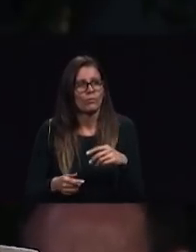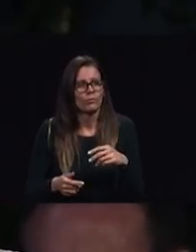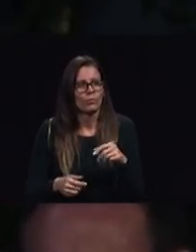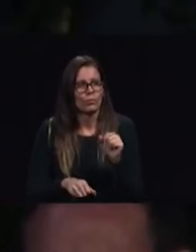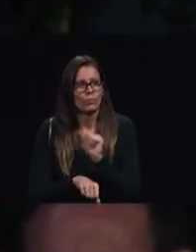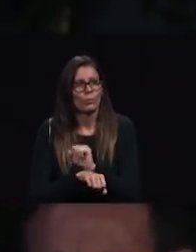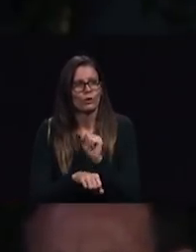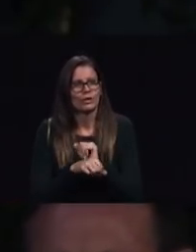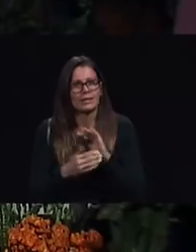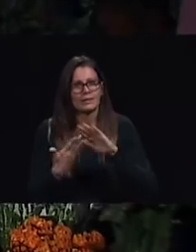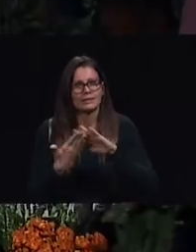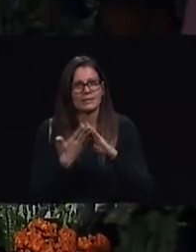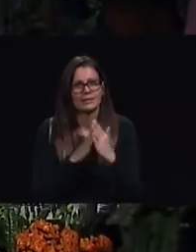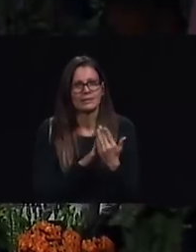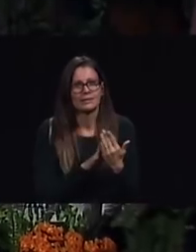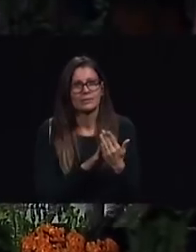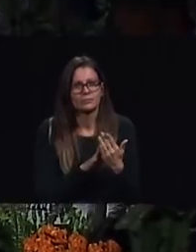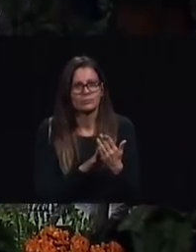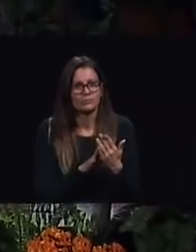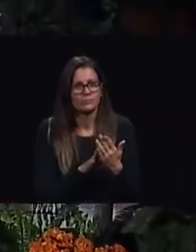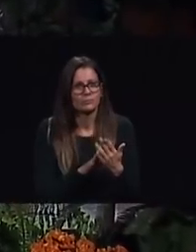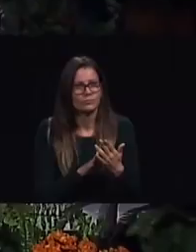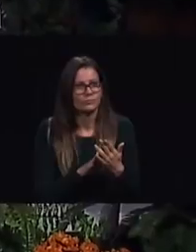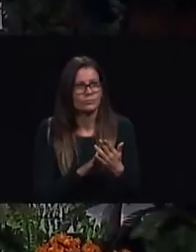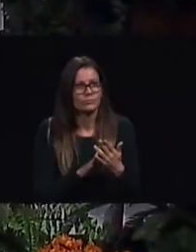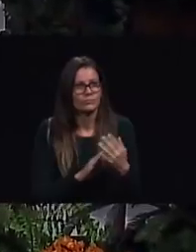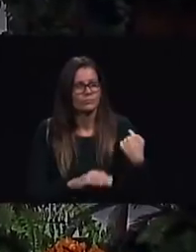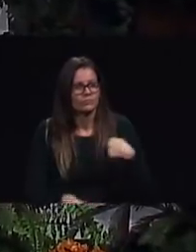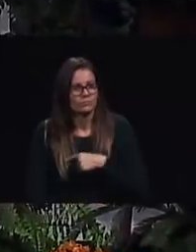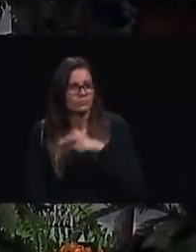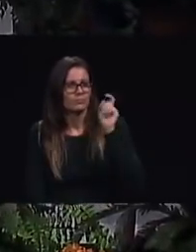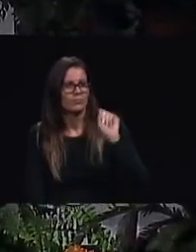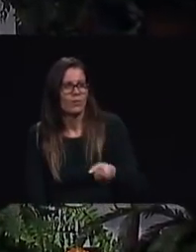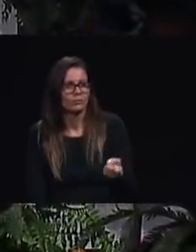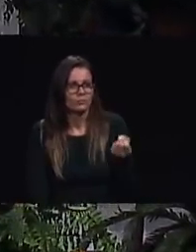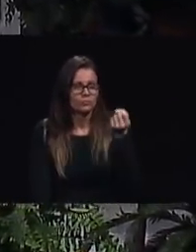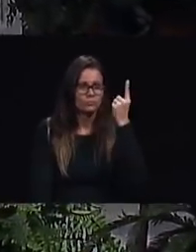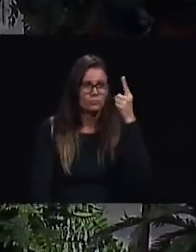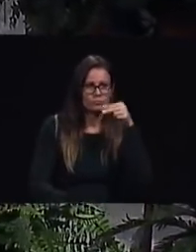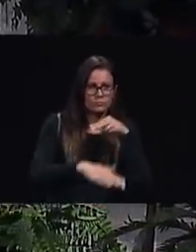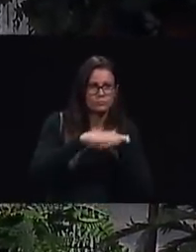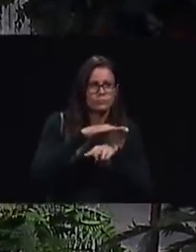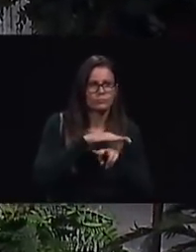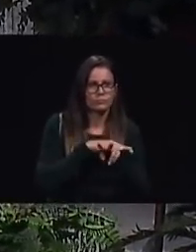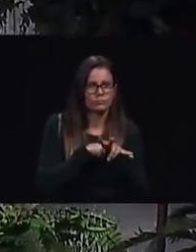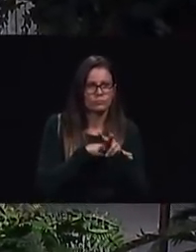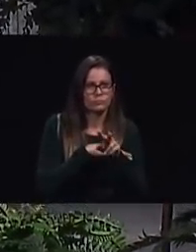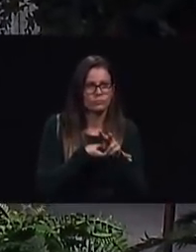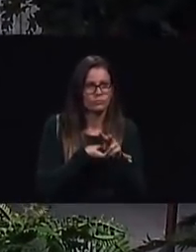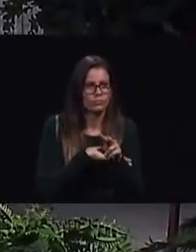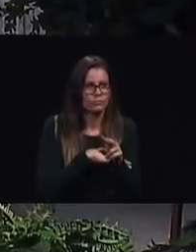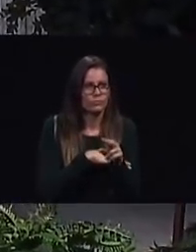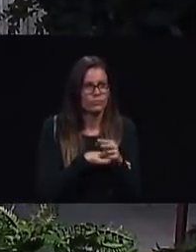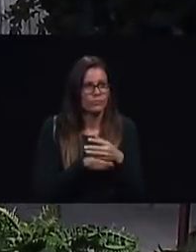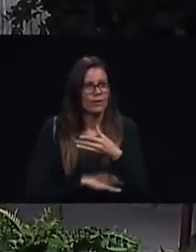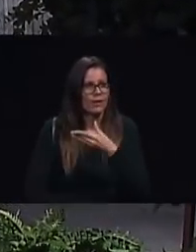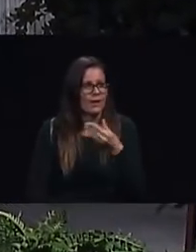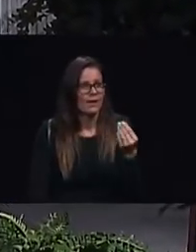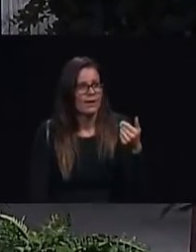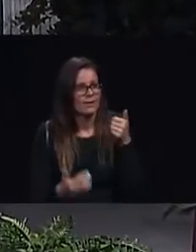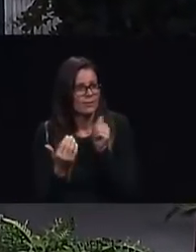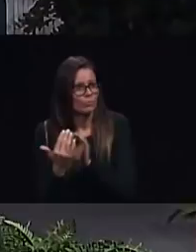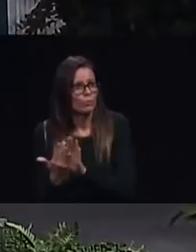historicist understanding of prophecy and our historical biblical approach to hermeneutical